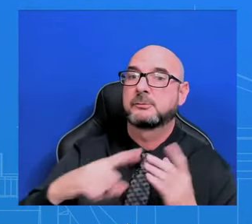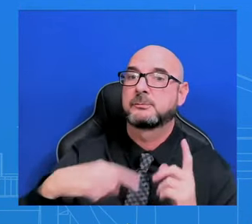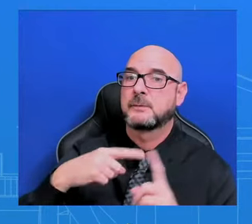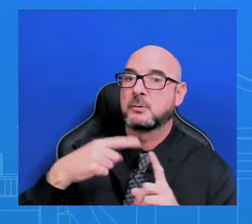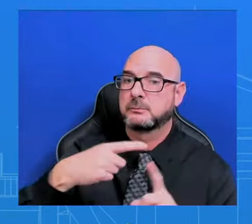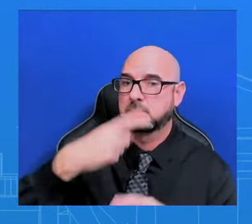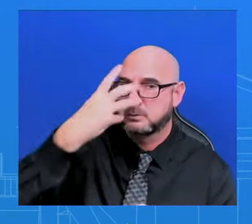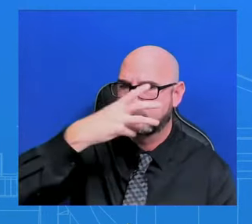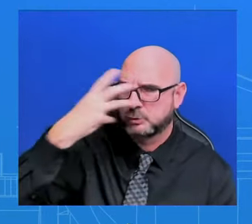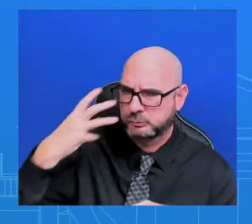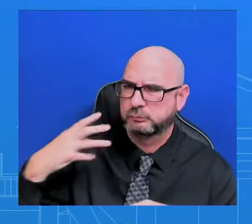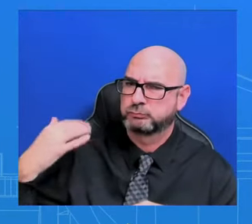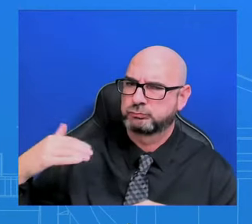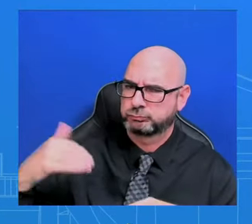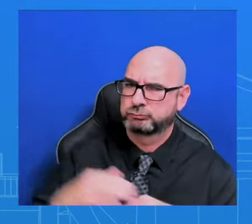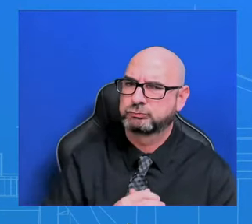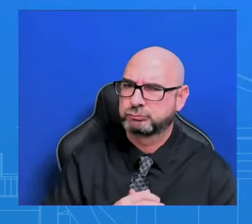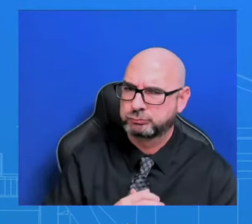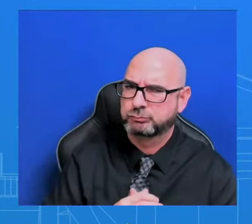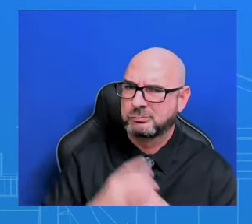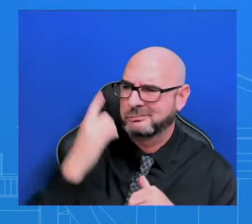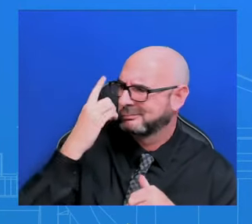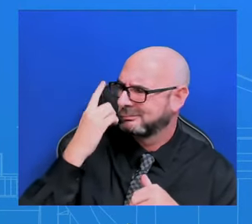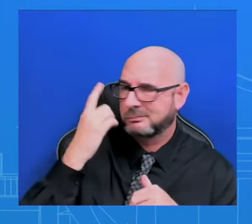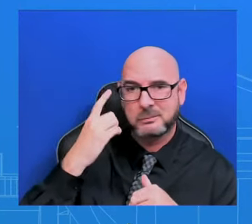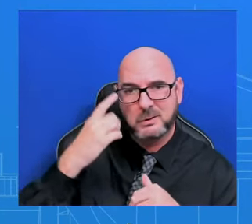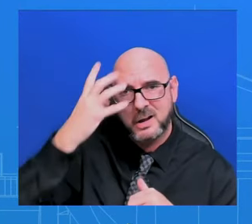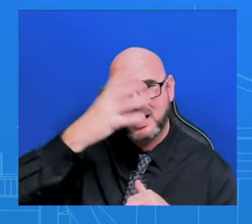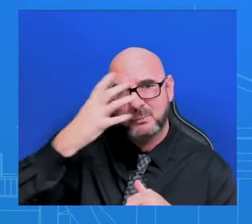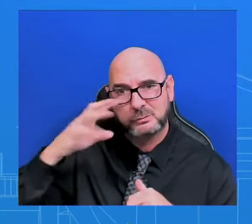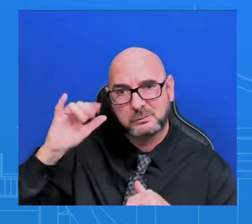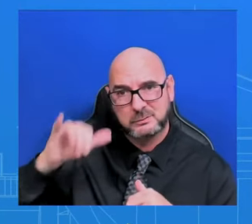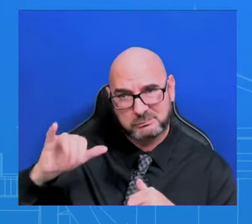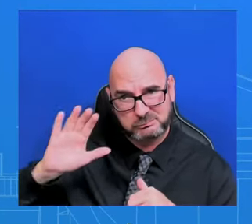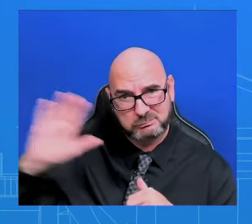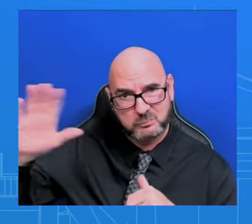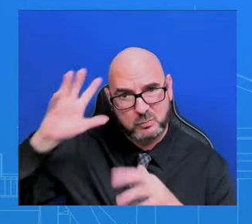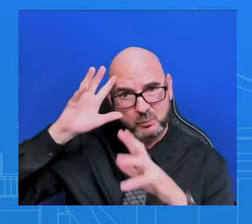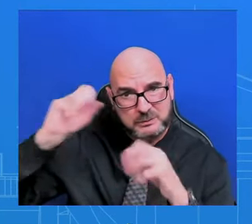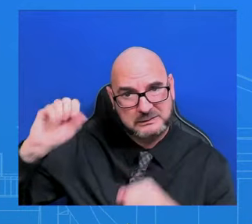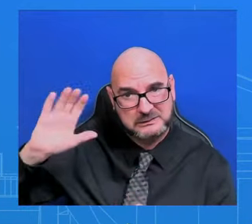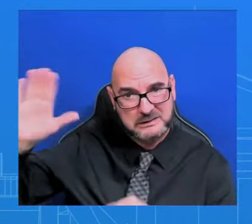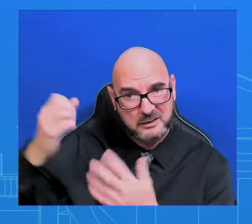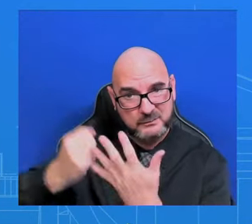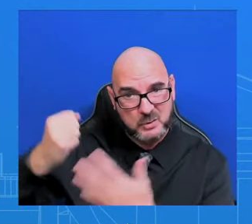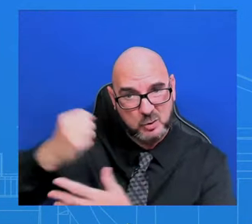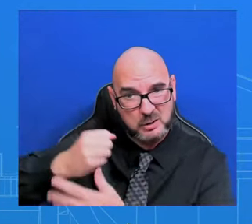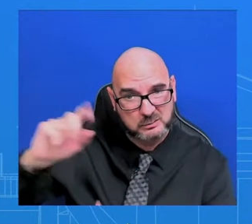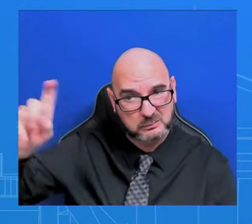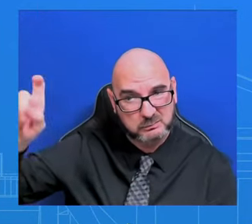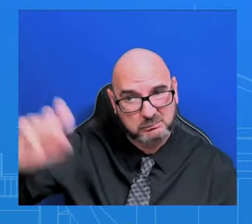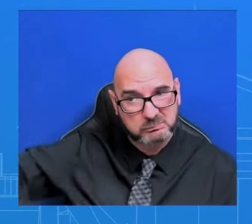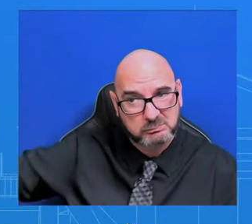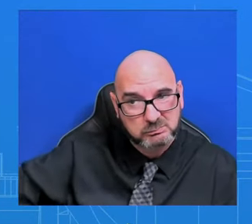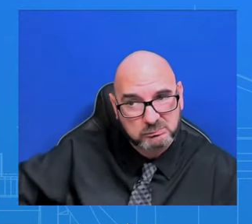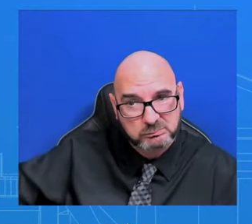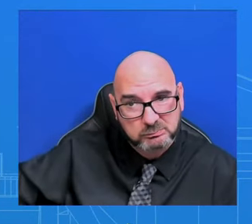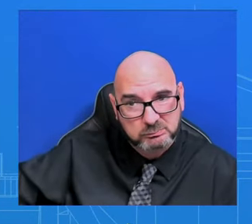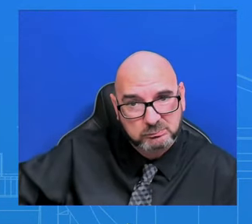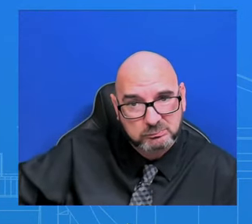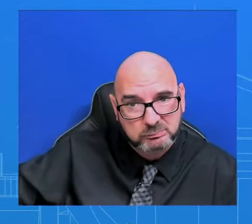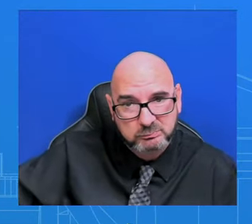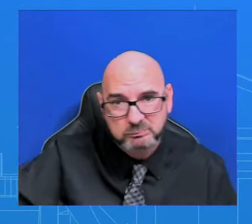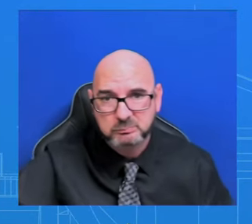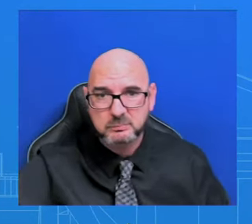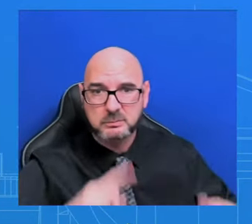is immigration the President's top priority? There are many issues that are top priorities for this President, right? This is